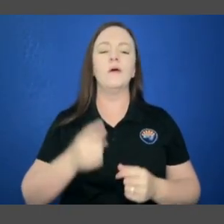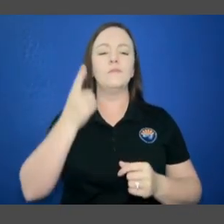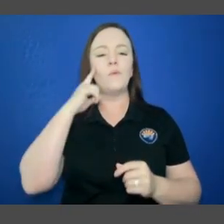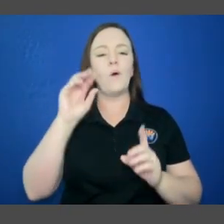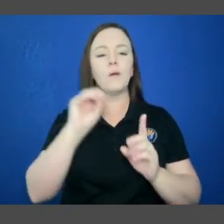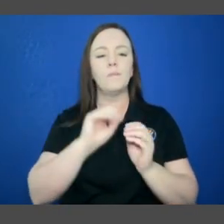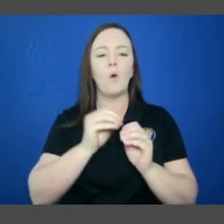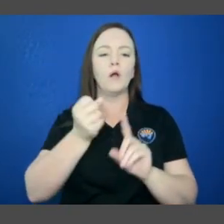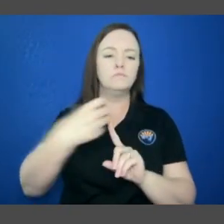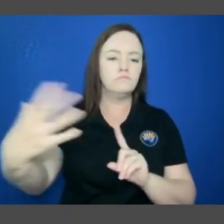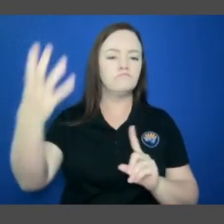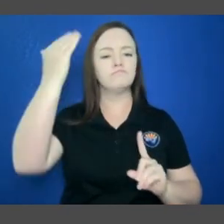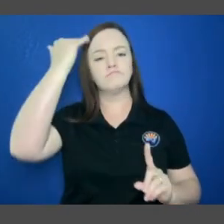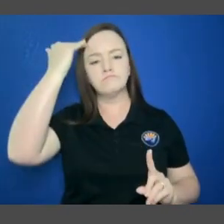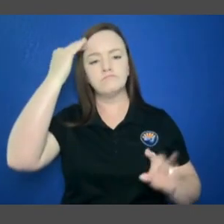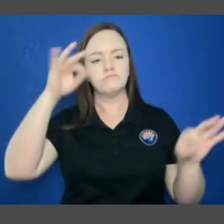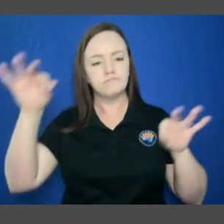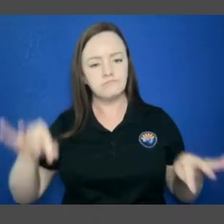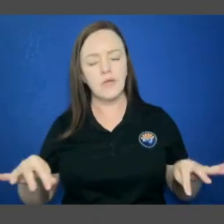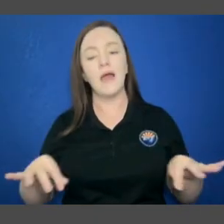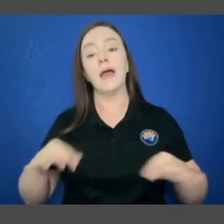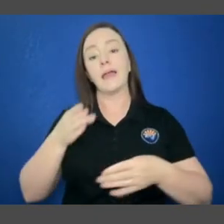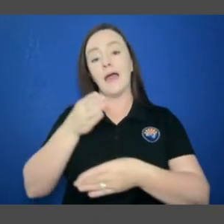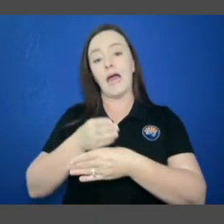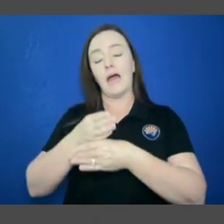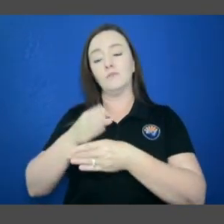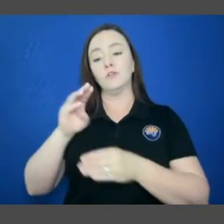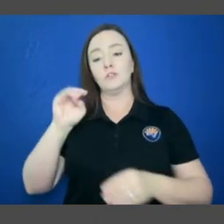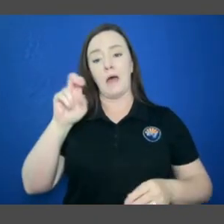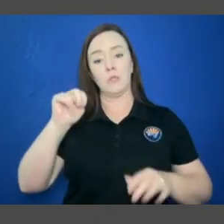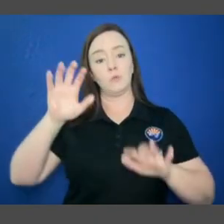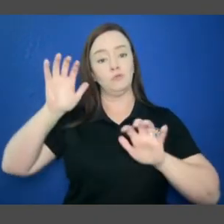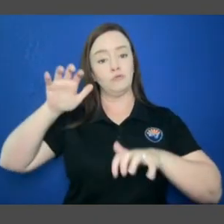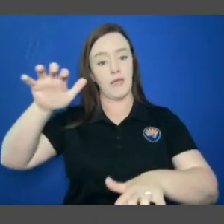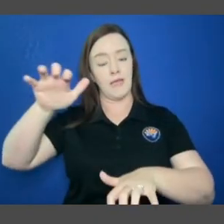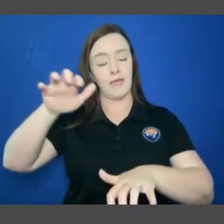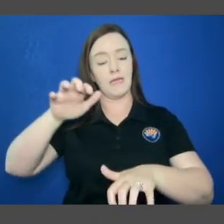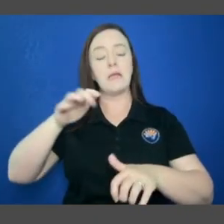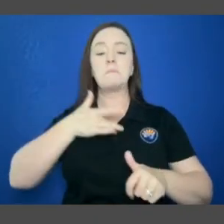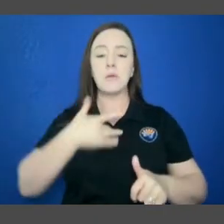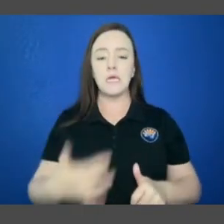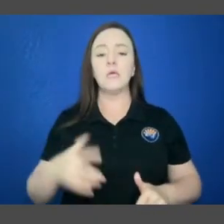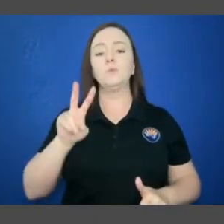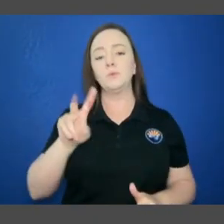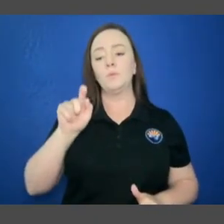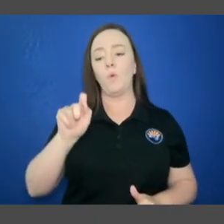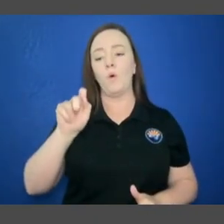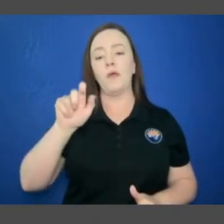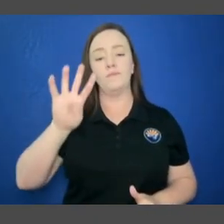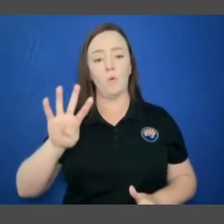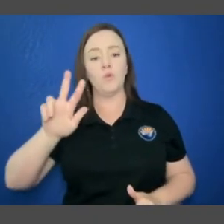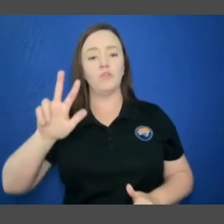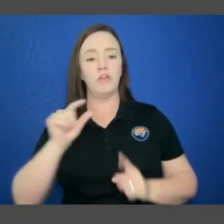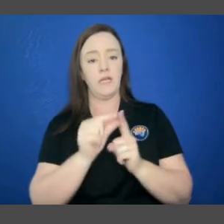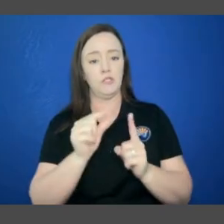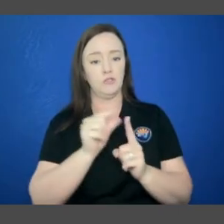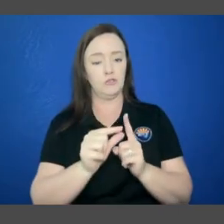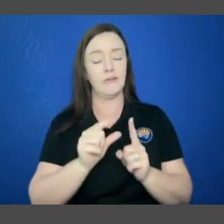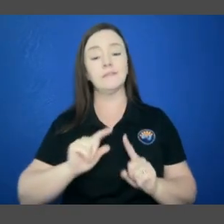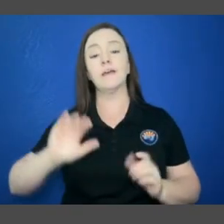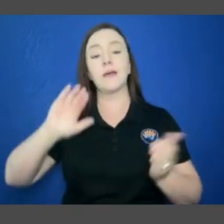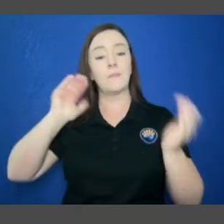background knowledge, the average monsoon season rainfall for Phoenix is 2.43 inches, whereas for